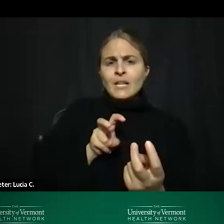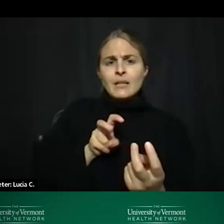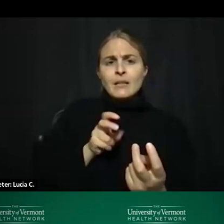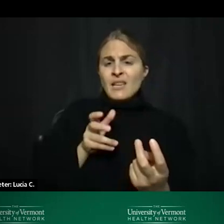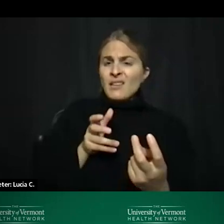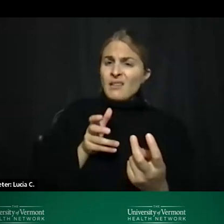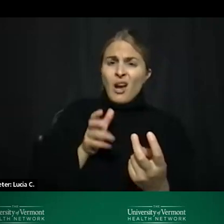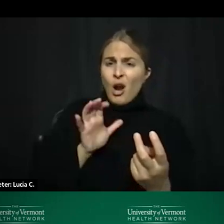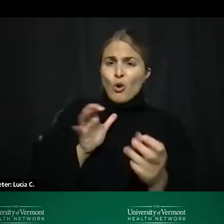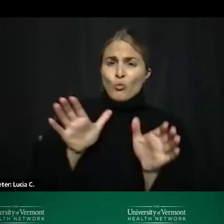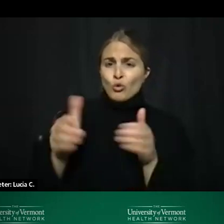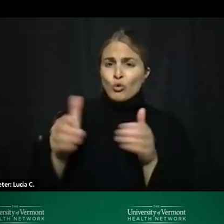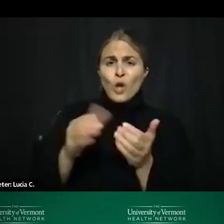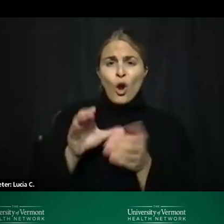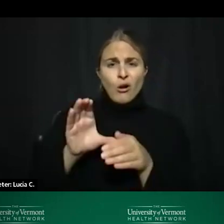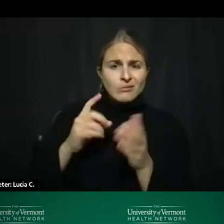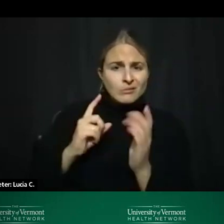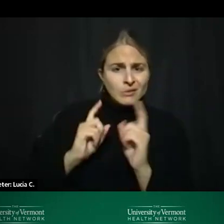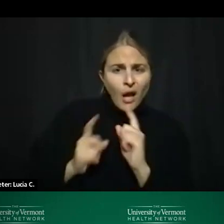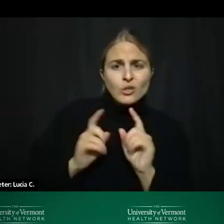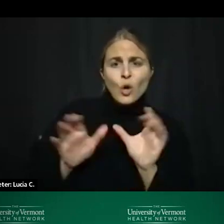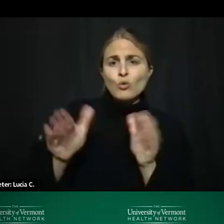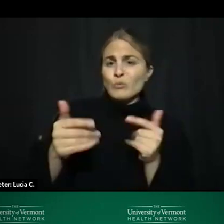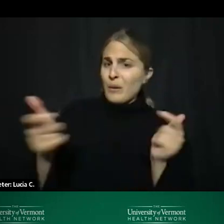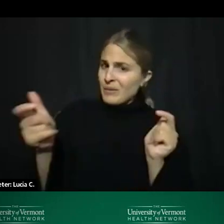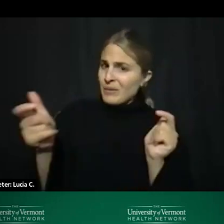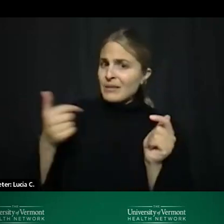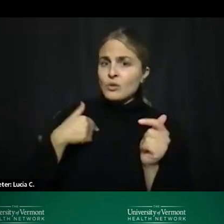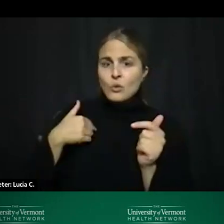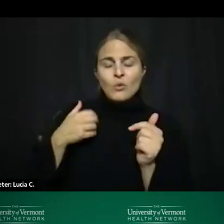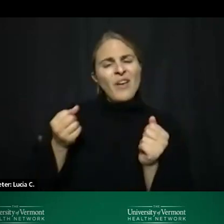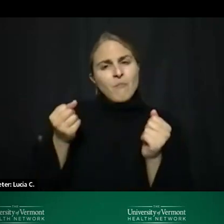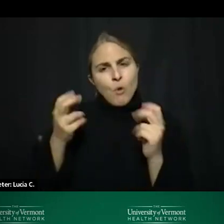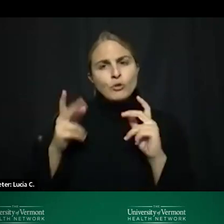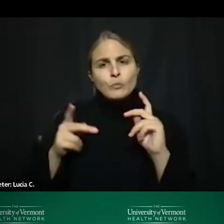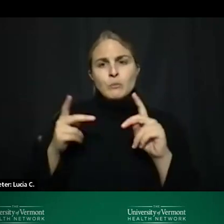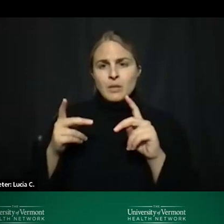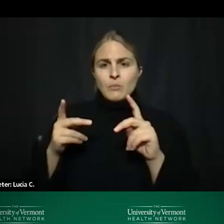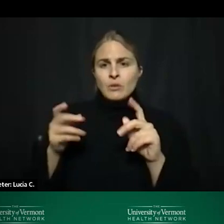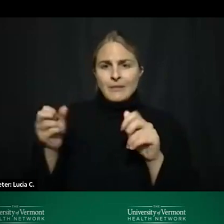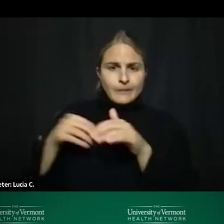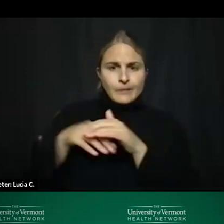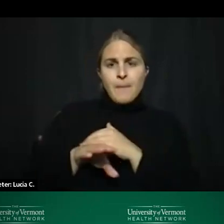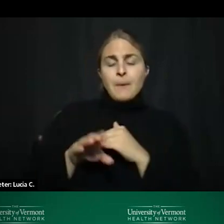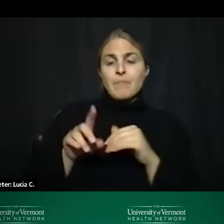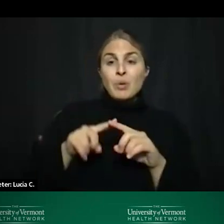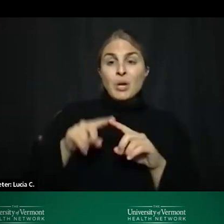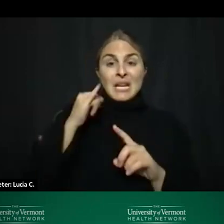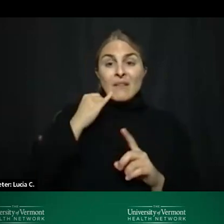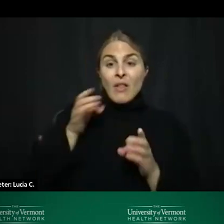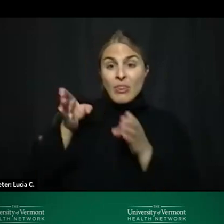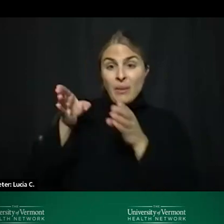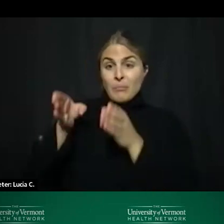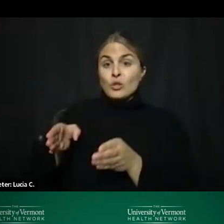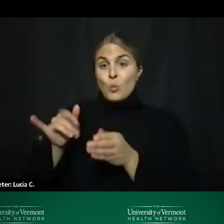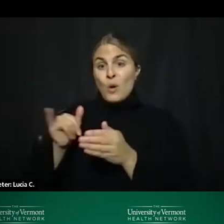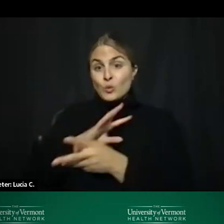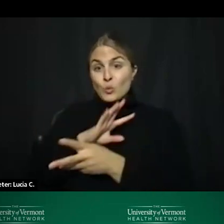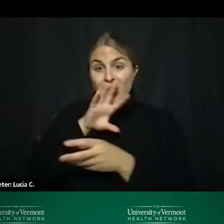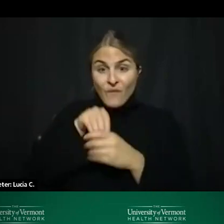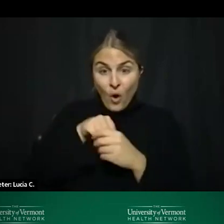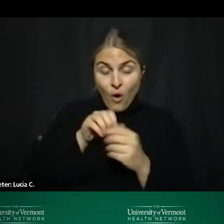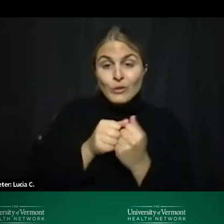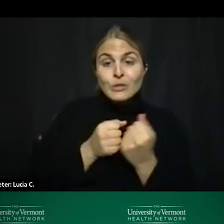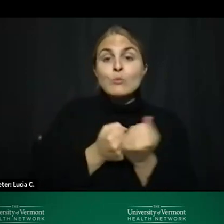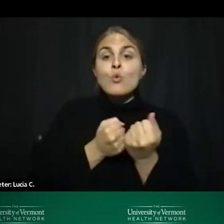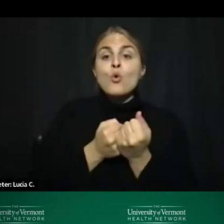depending on who a person brings in as their supports but beyond that person participating in the support or